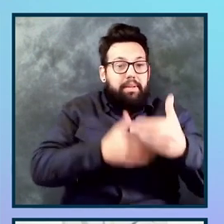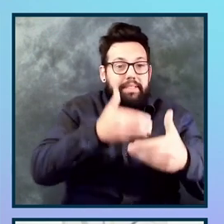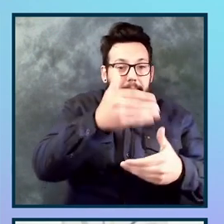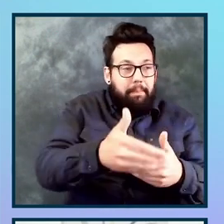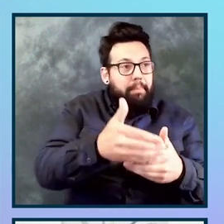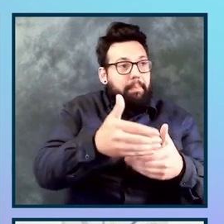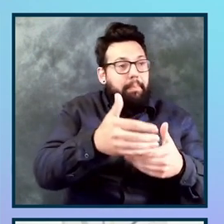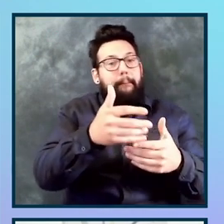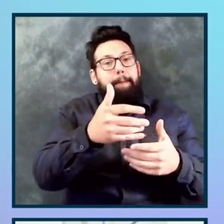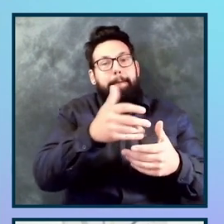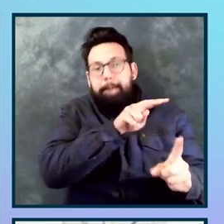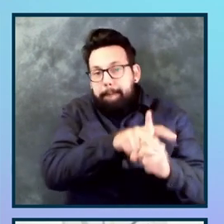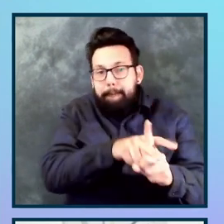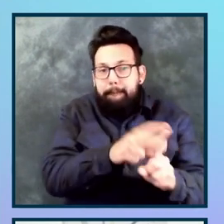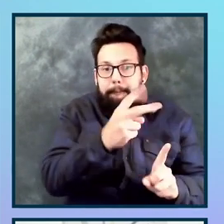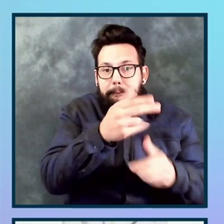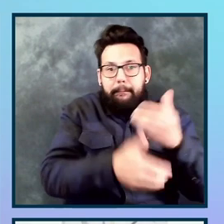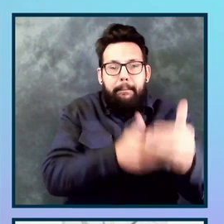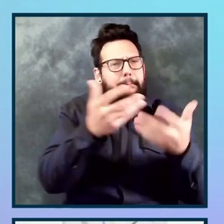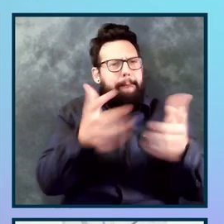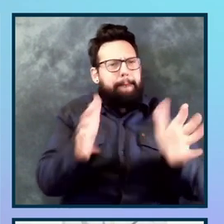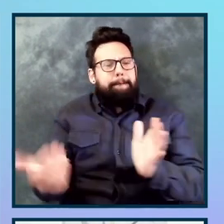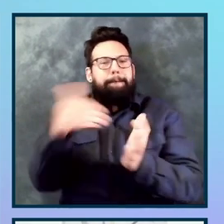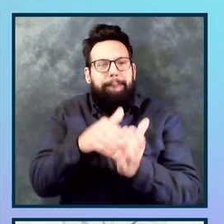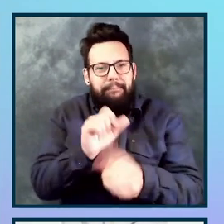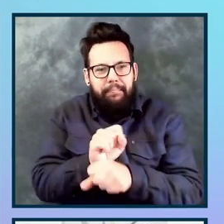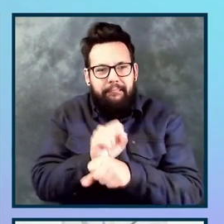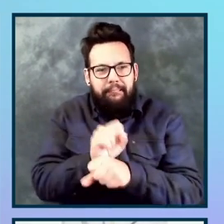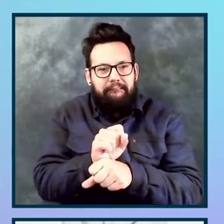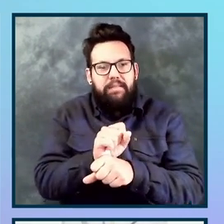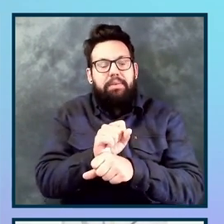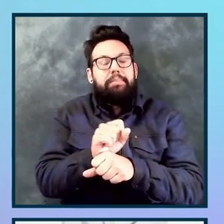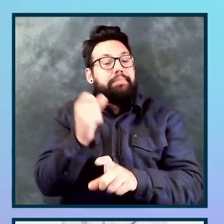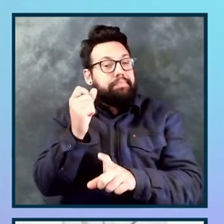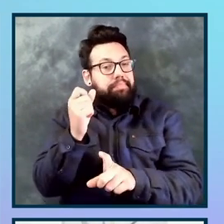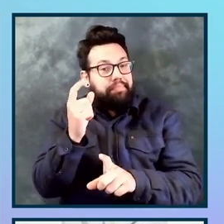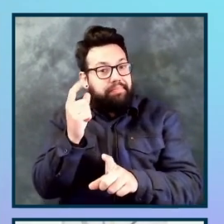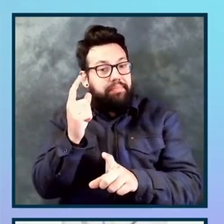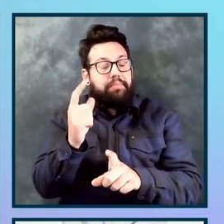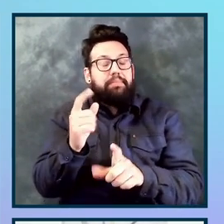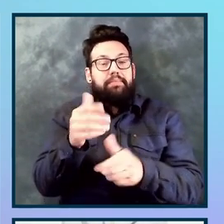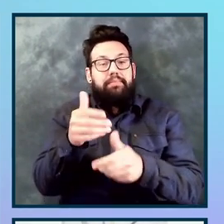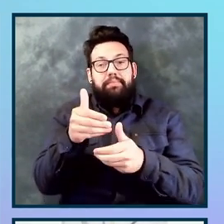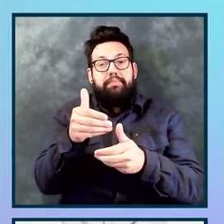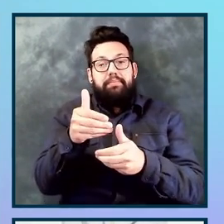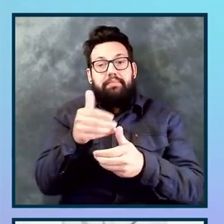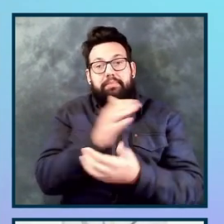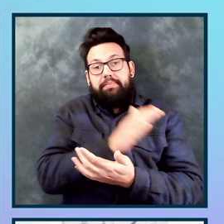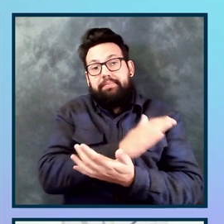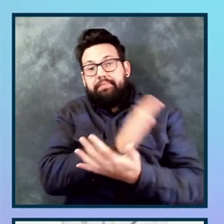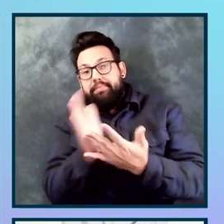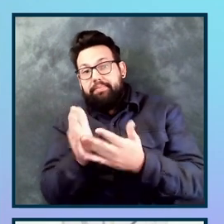12 steps. Um, but at the end of the day in step 11, when you're actually trying to get to a hundred